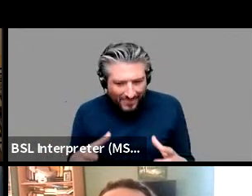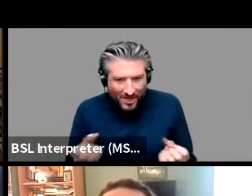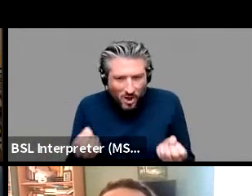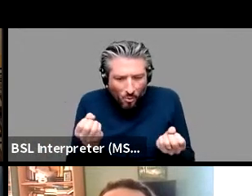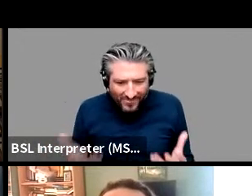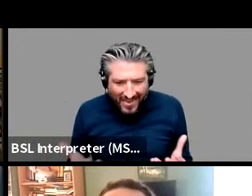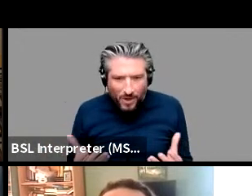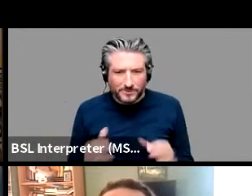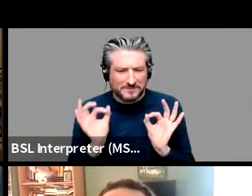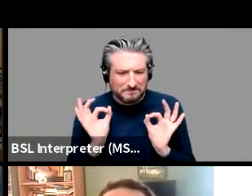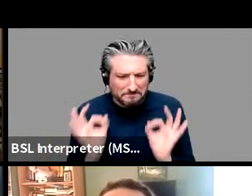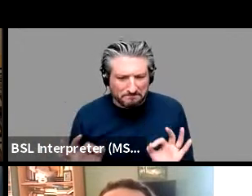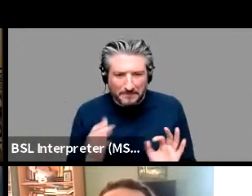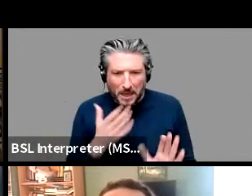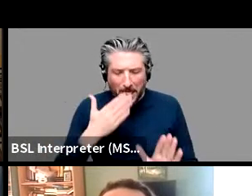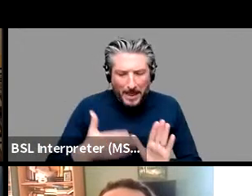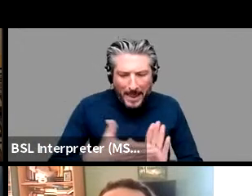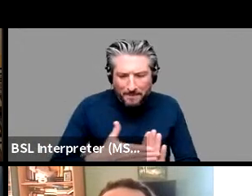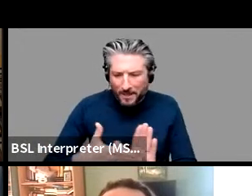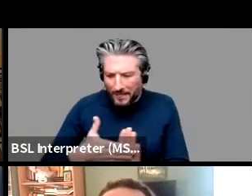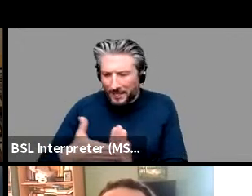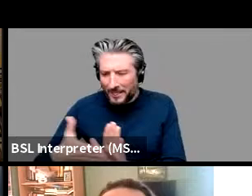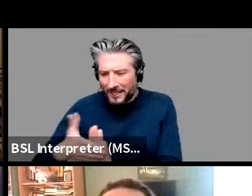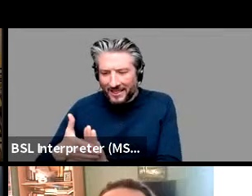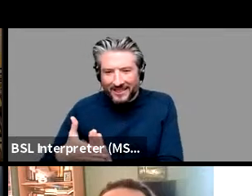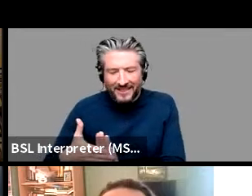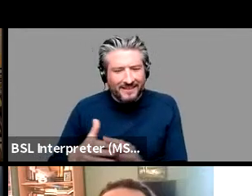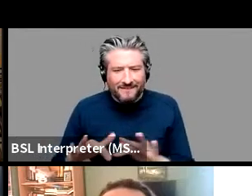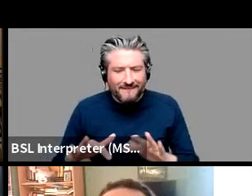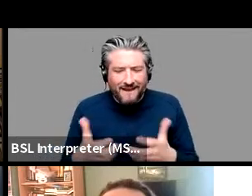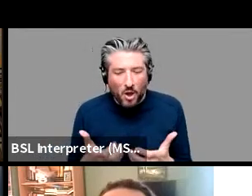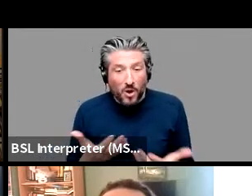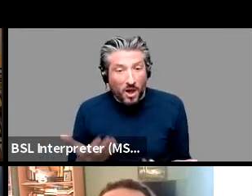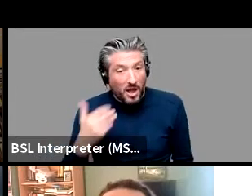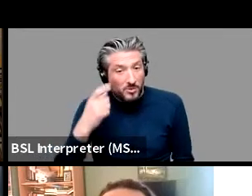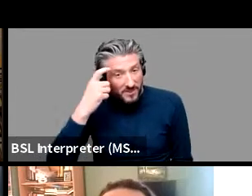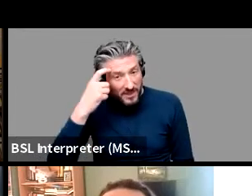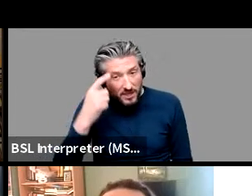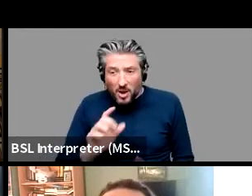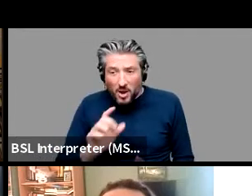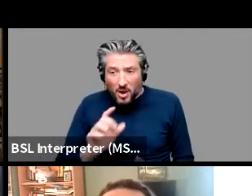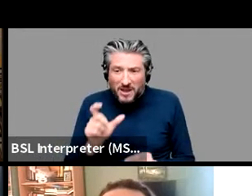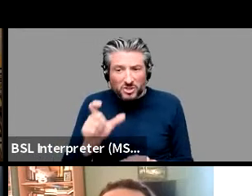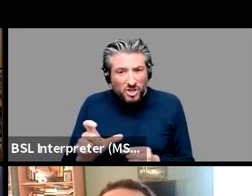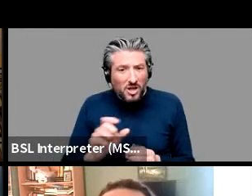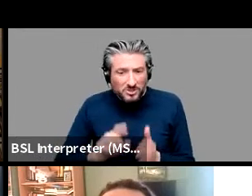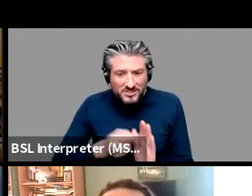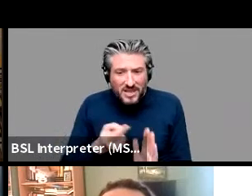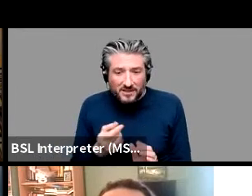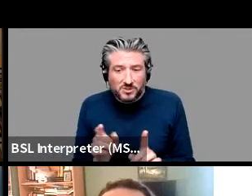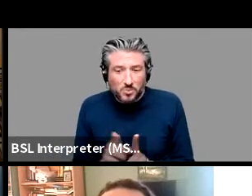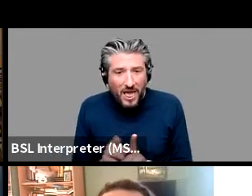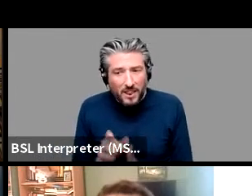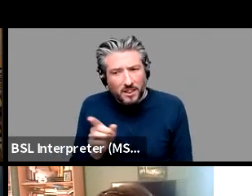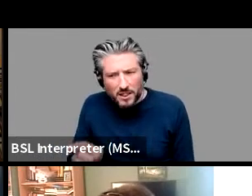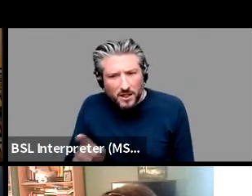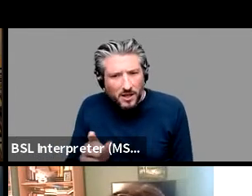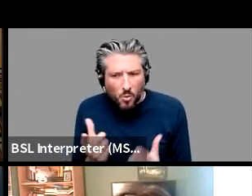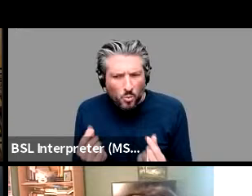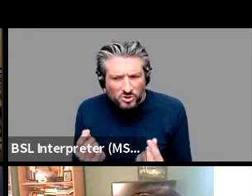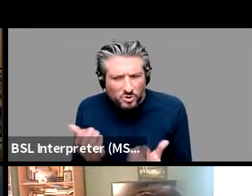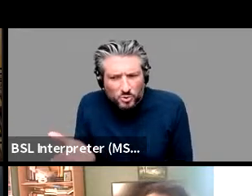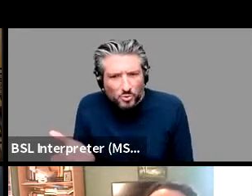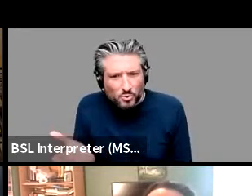so i'm i was asking myself for example what would charles yang do right he's sort of a well-known uh you know